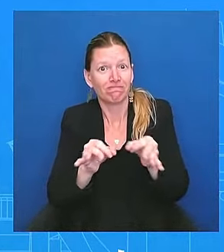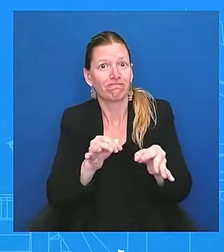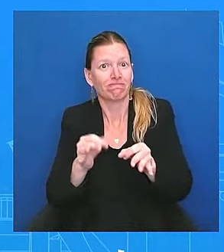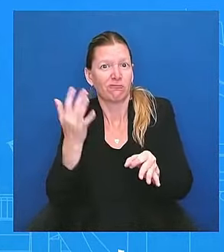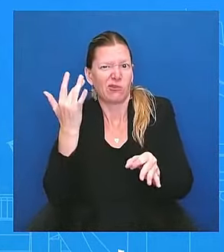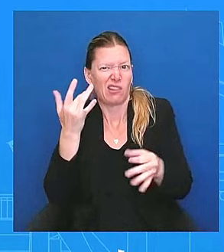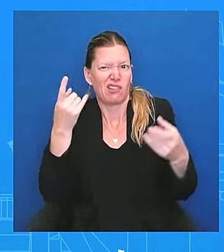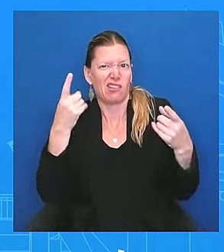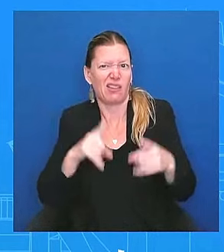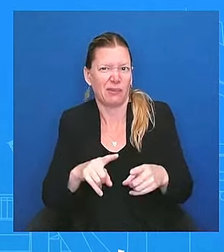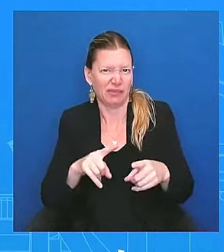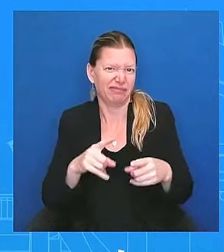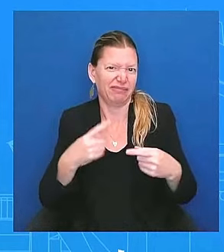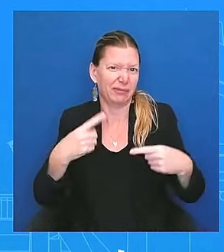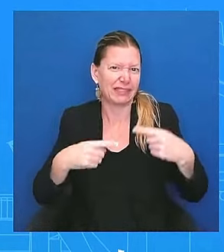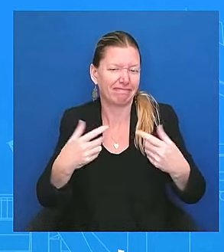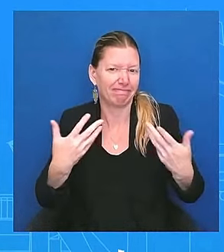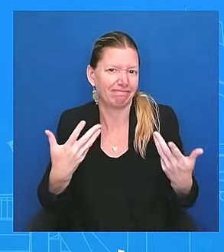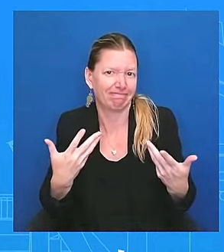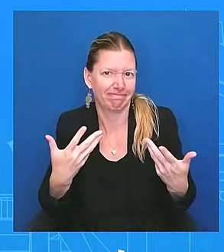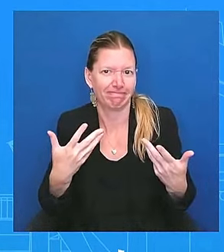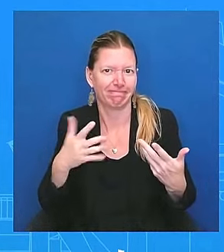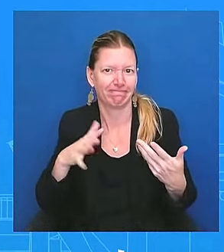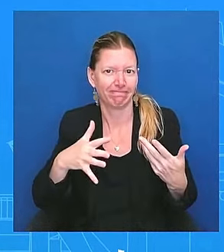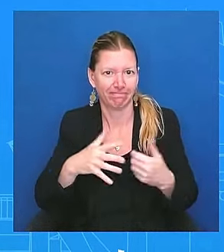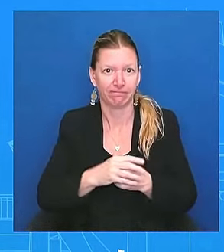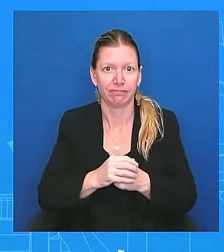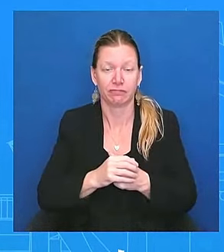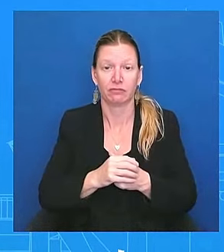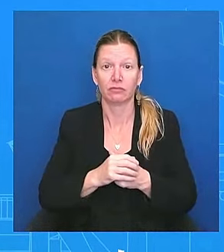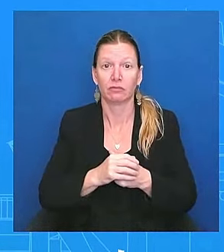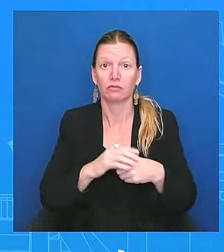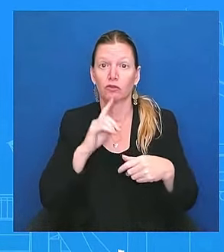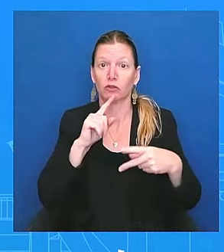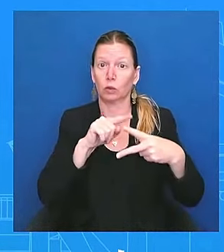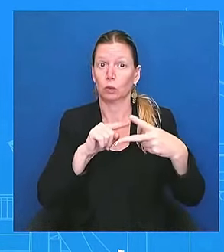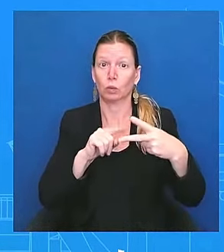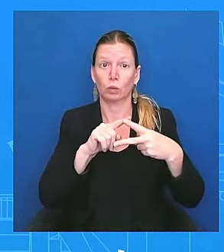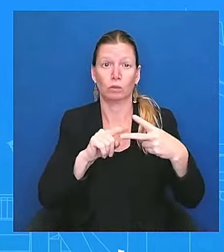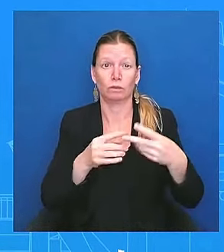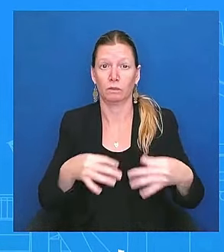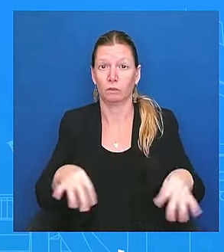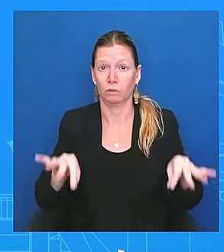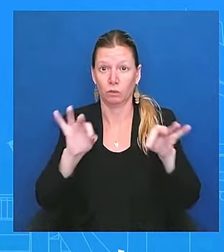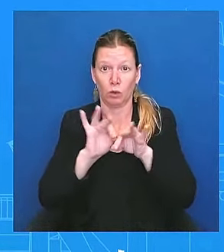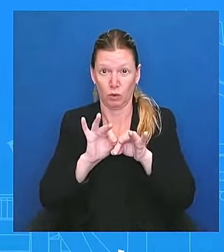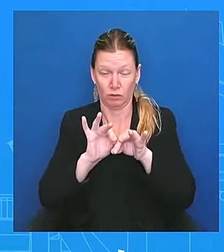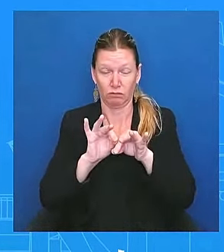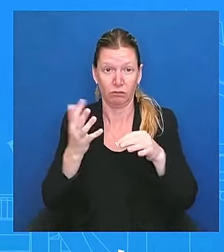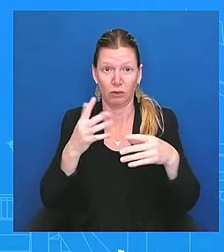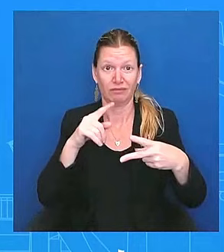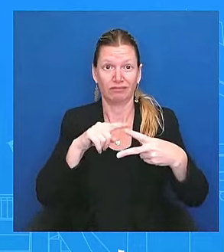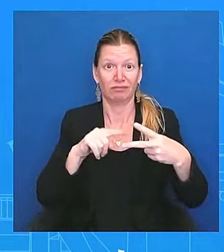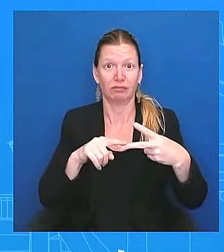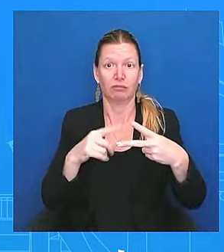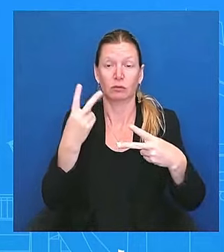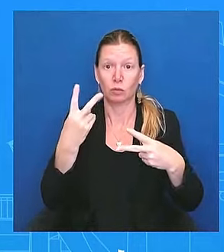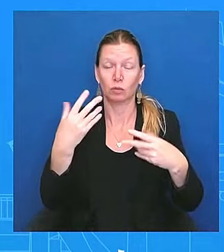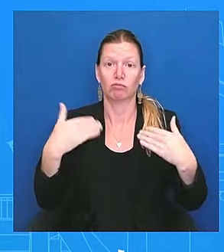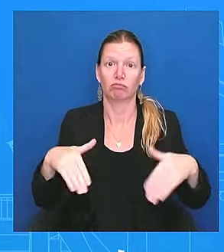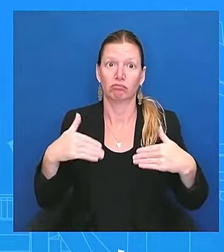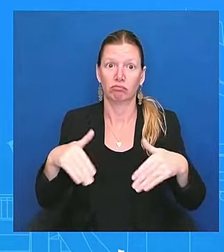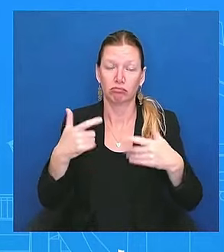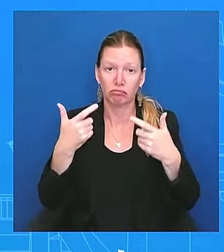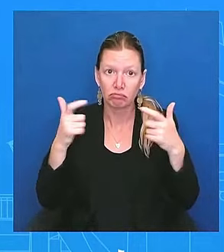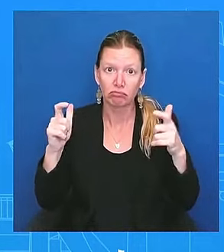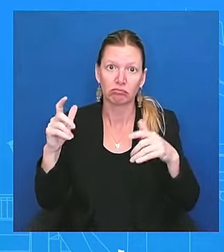the two, I think, um, in addition to the two major trips, uh, he was also, uh, doing, continued to do his presidential duties. He